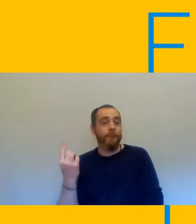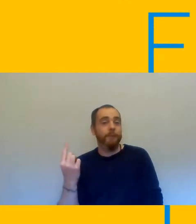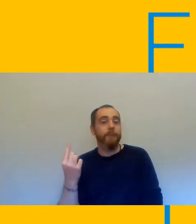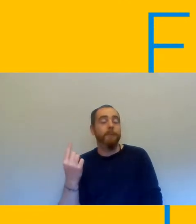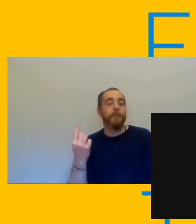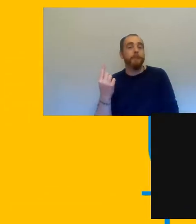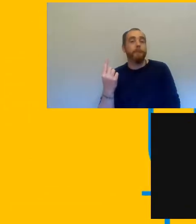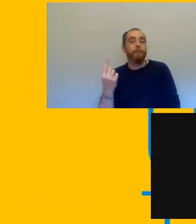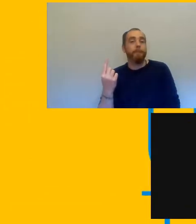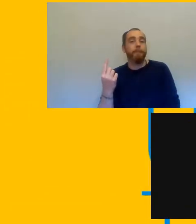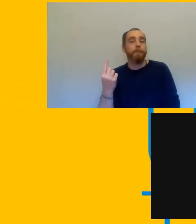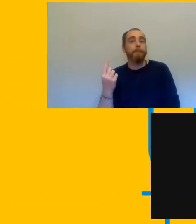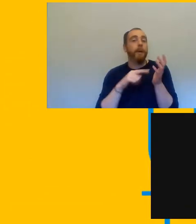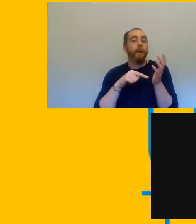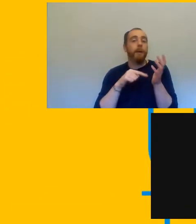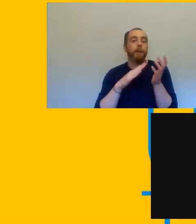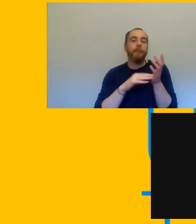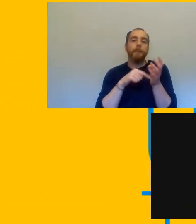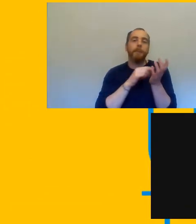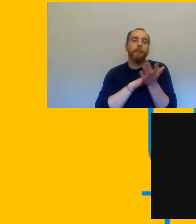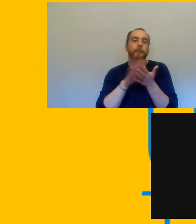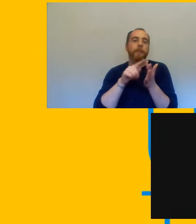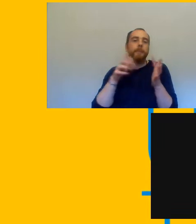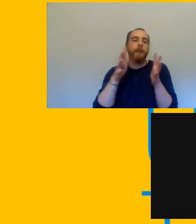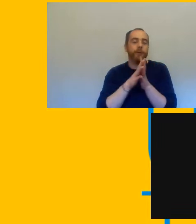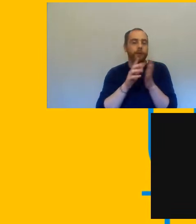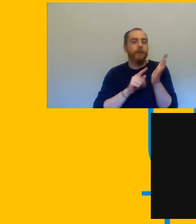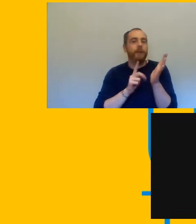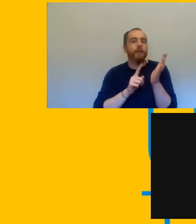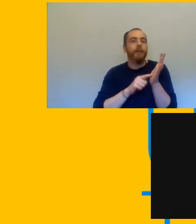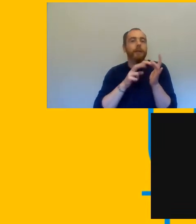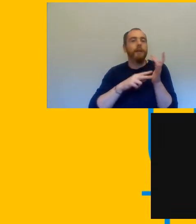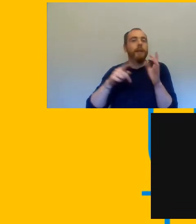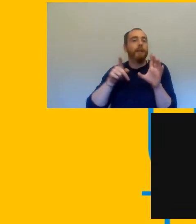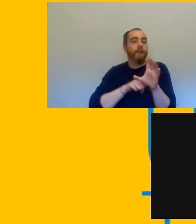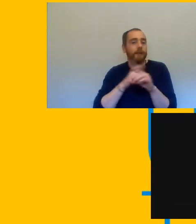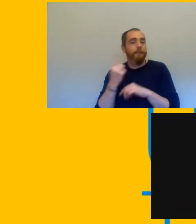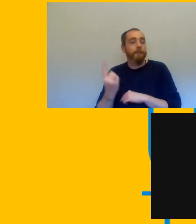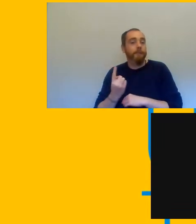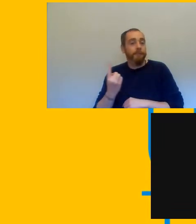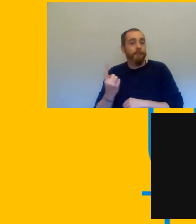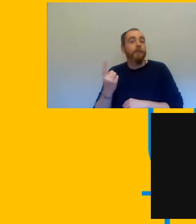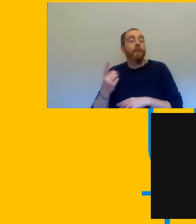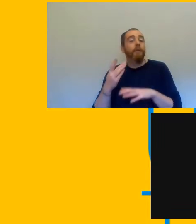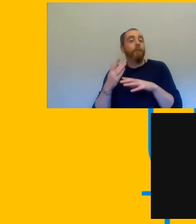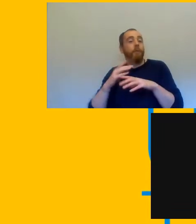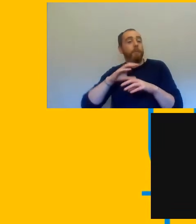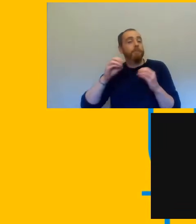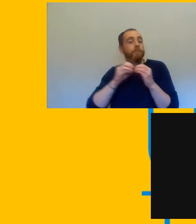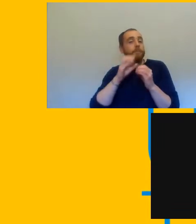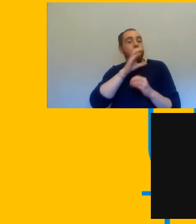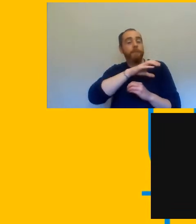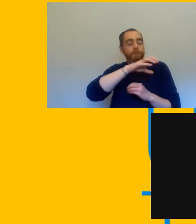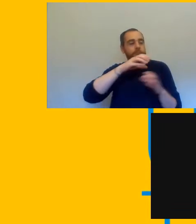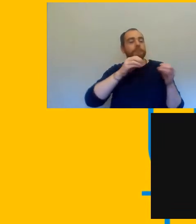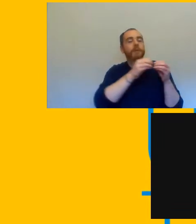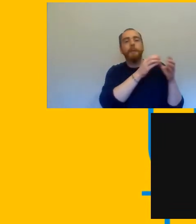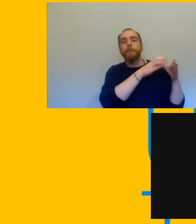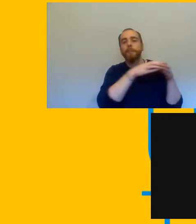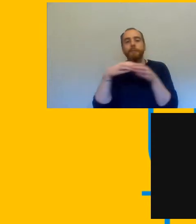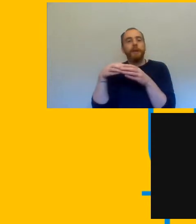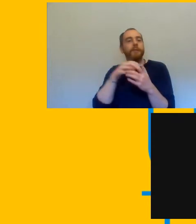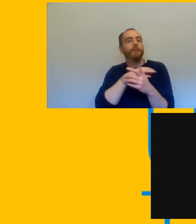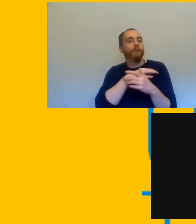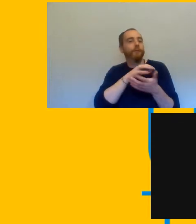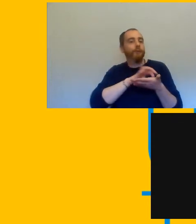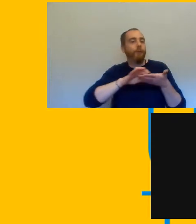luby who is a branch officer at oldham college and uh yet another member of the further education committee and the